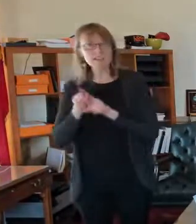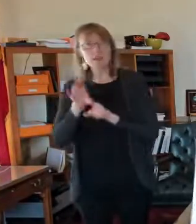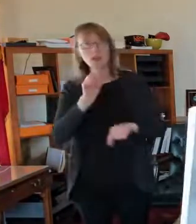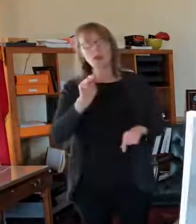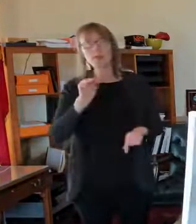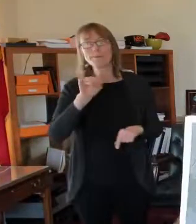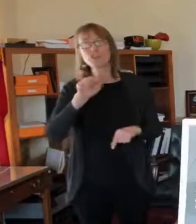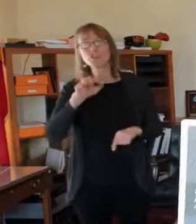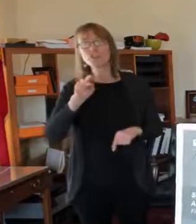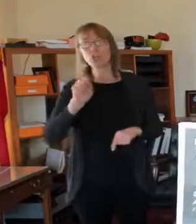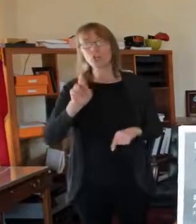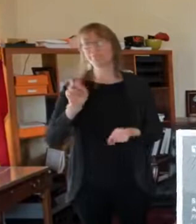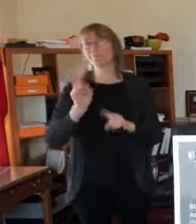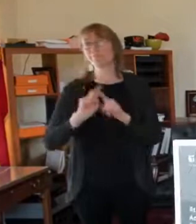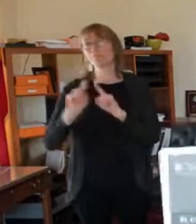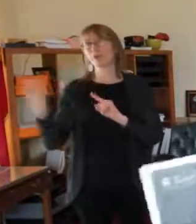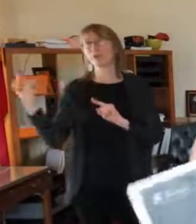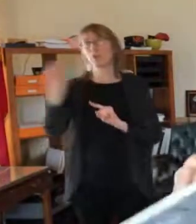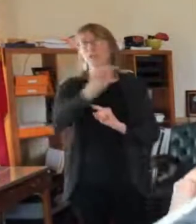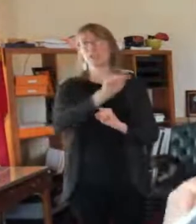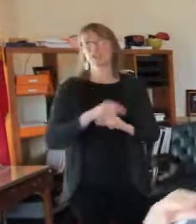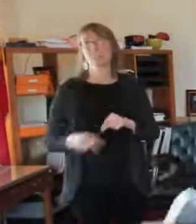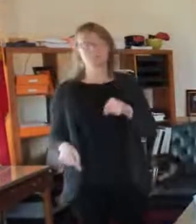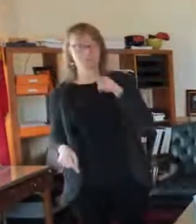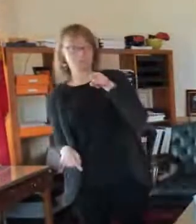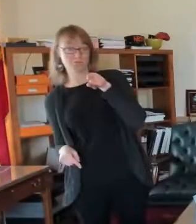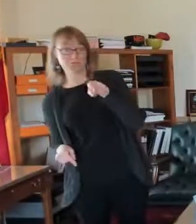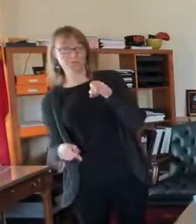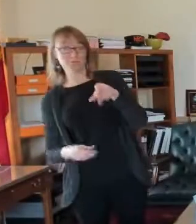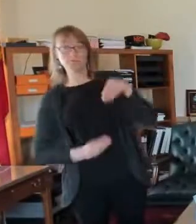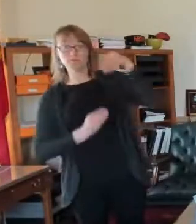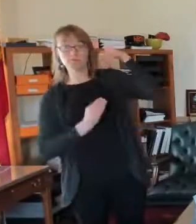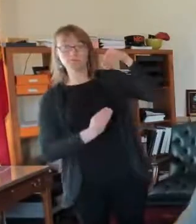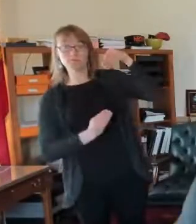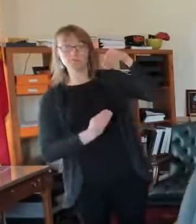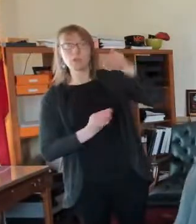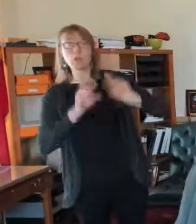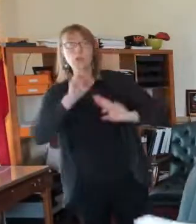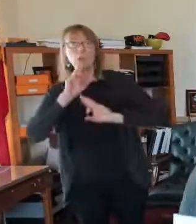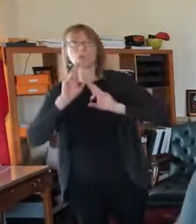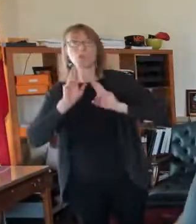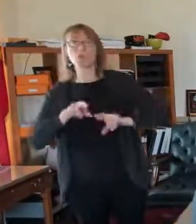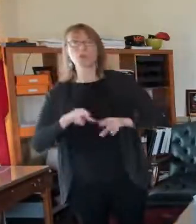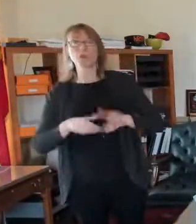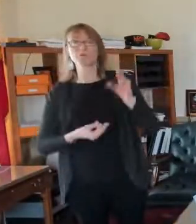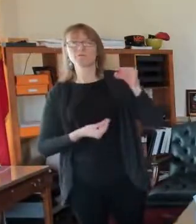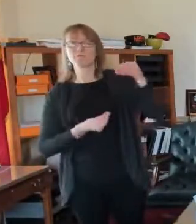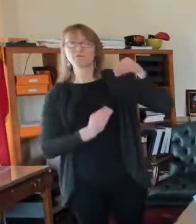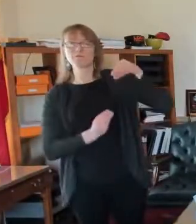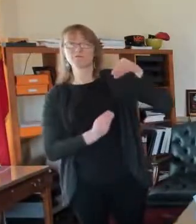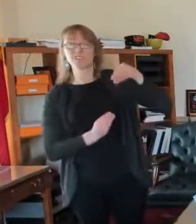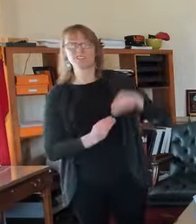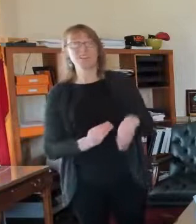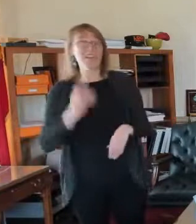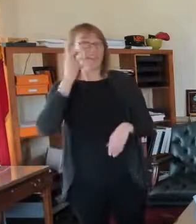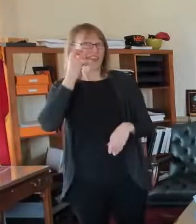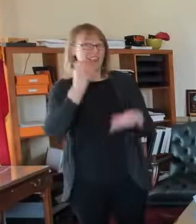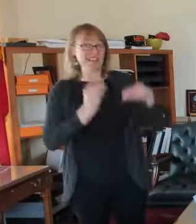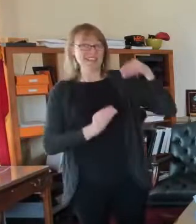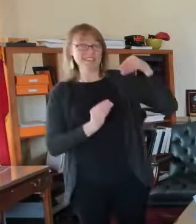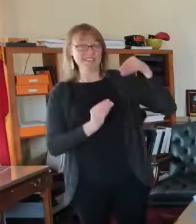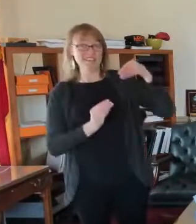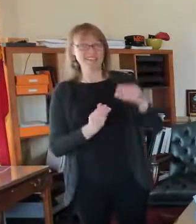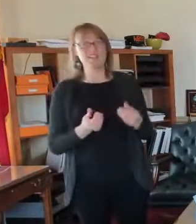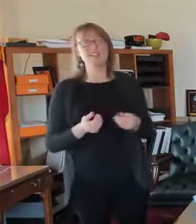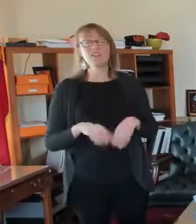report, which is a review of the city police department. It's got, it's long, it's lots of pages. I don't know how